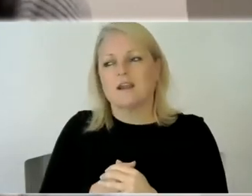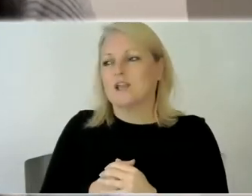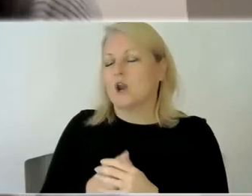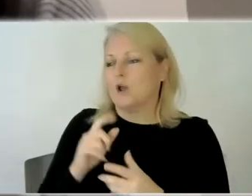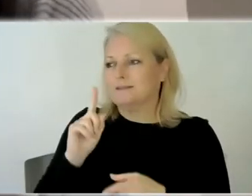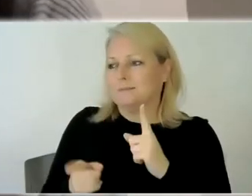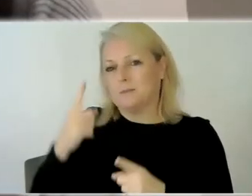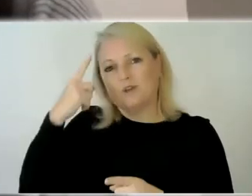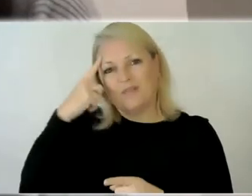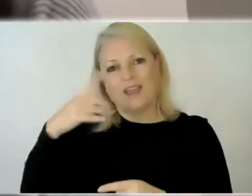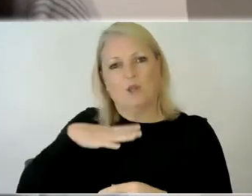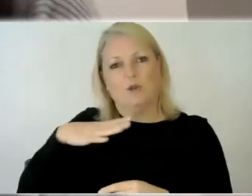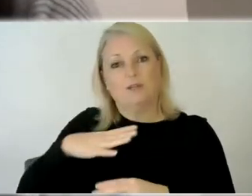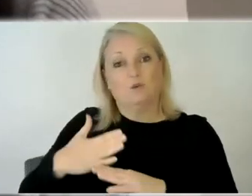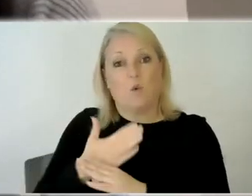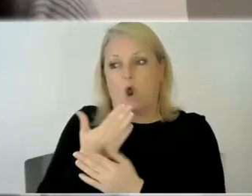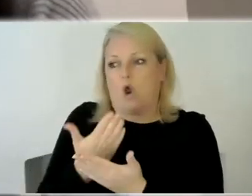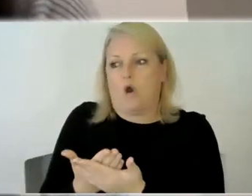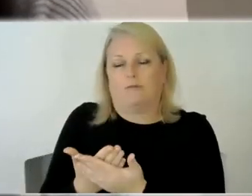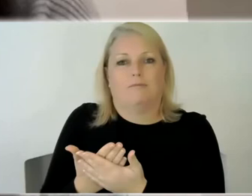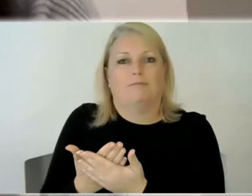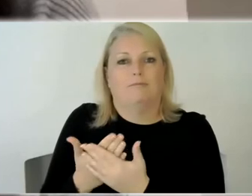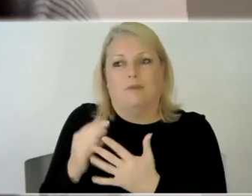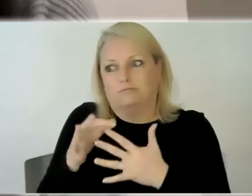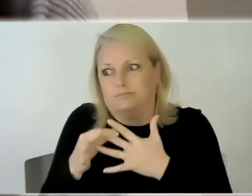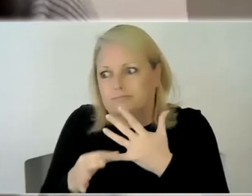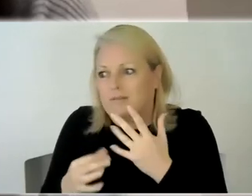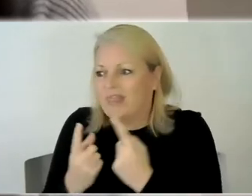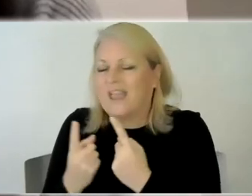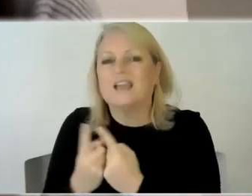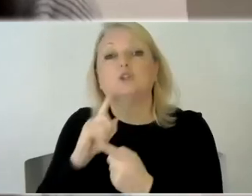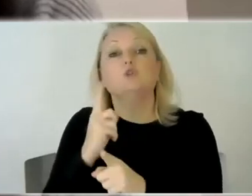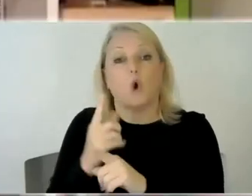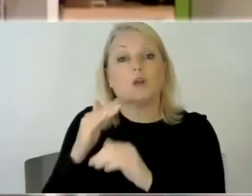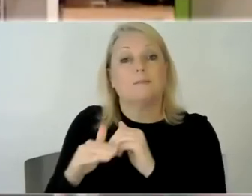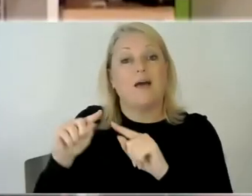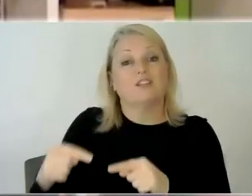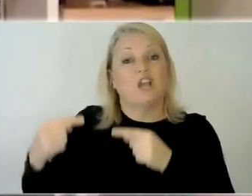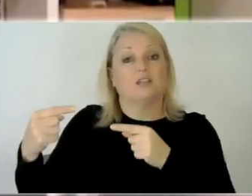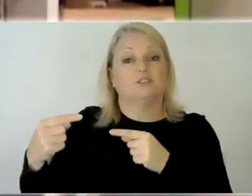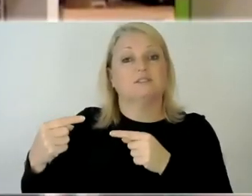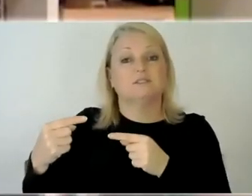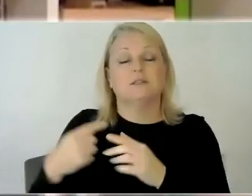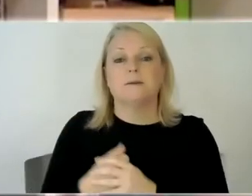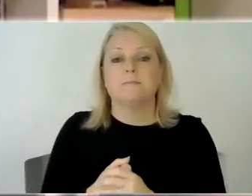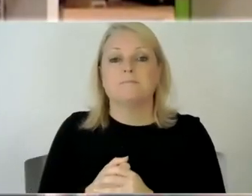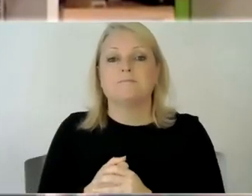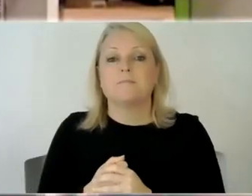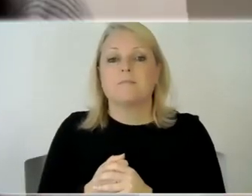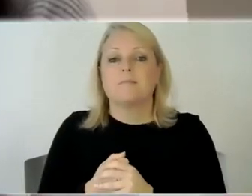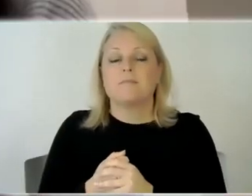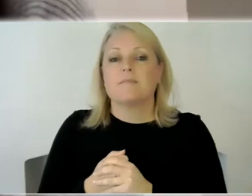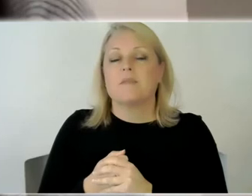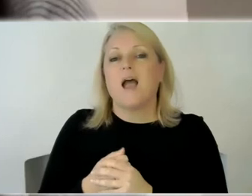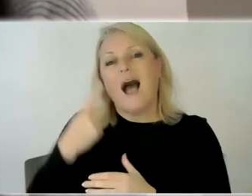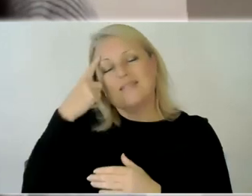um for yourself and you've touched on some of you know those challenges um yeah but i mean as a carer and i think a lot of